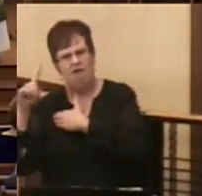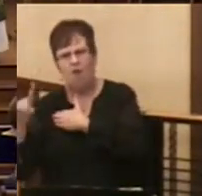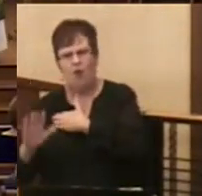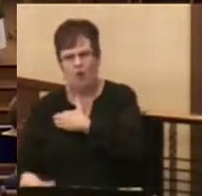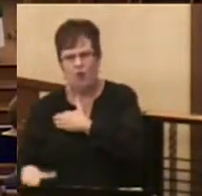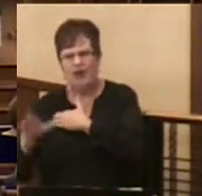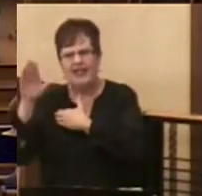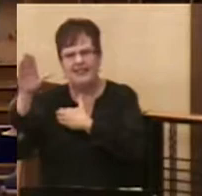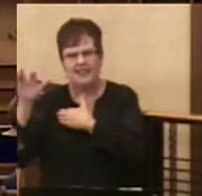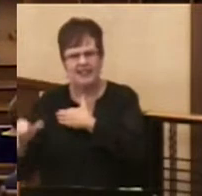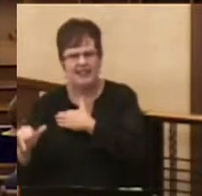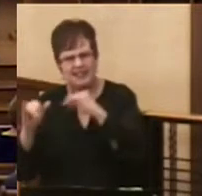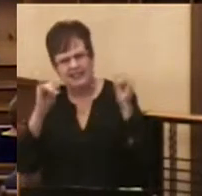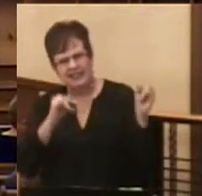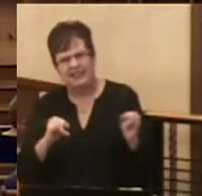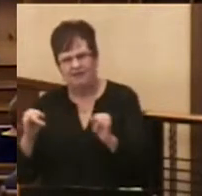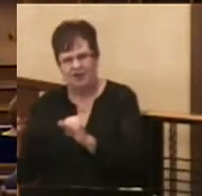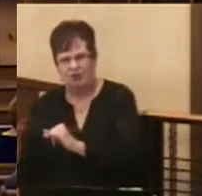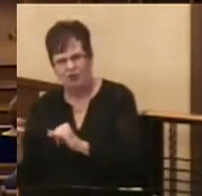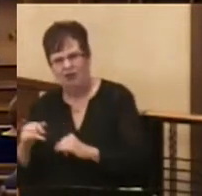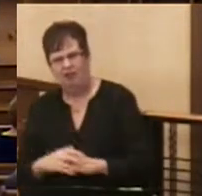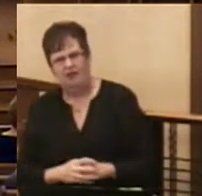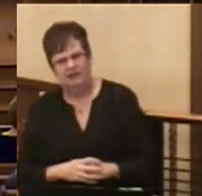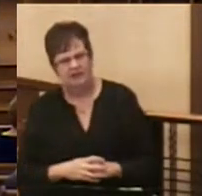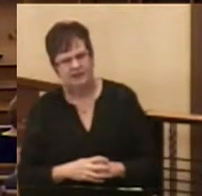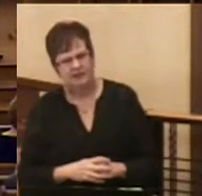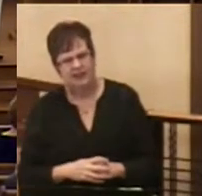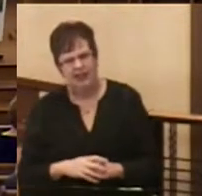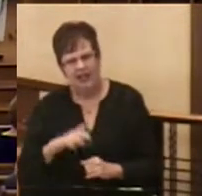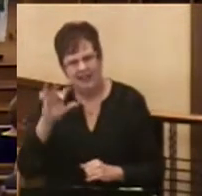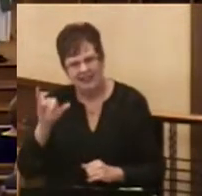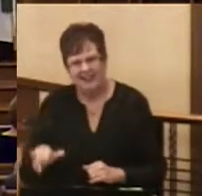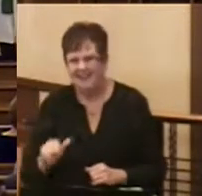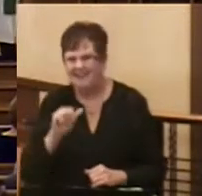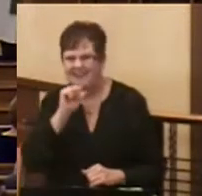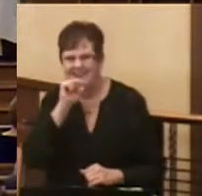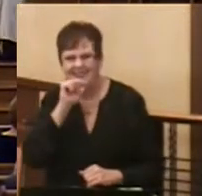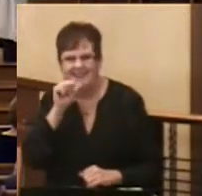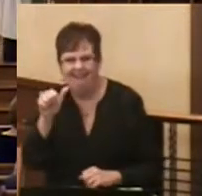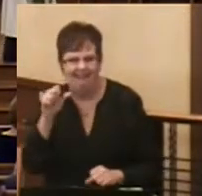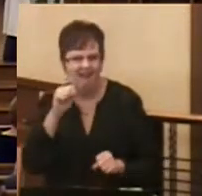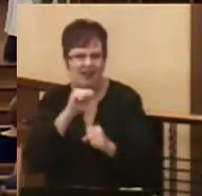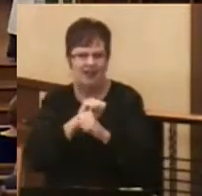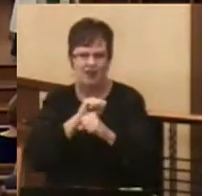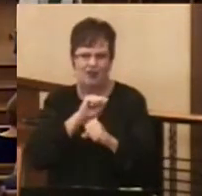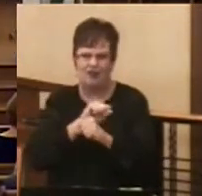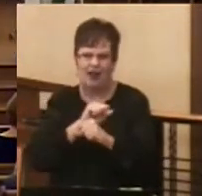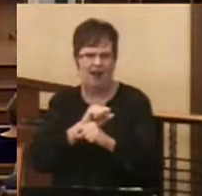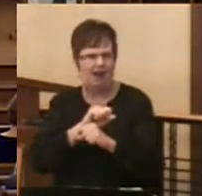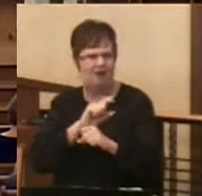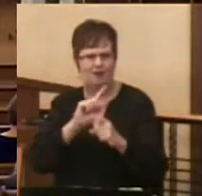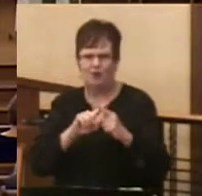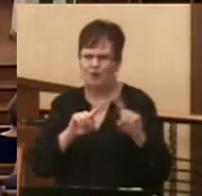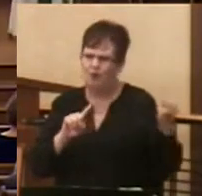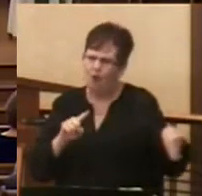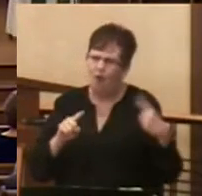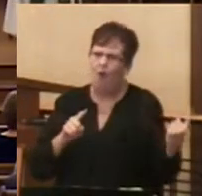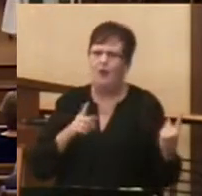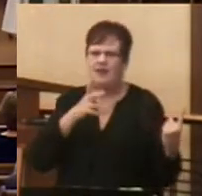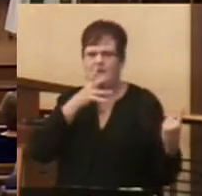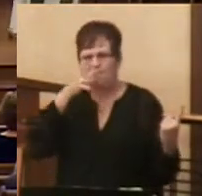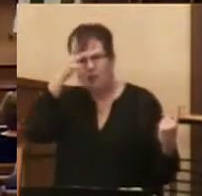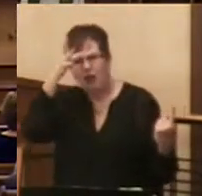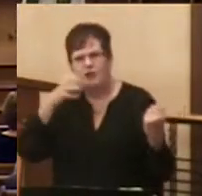raising up this individual in the faith. This is not a job that is relegated to parents and sponsors